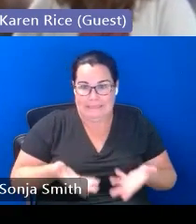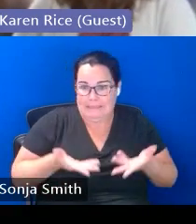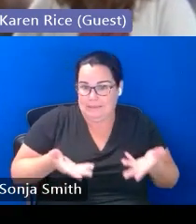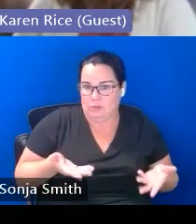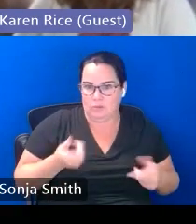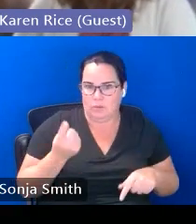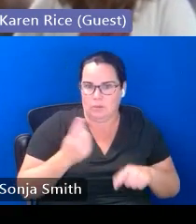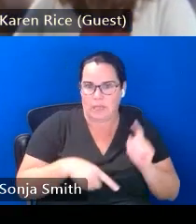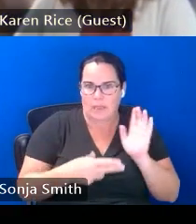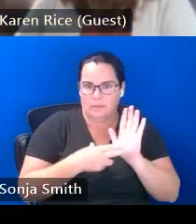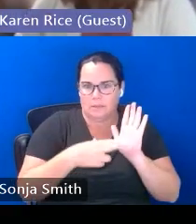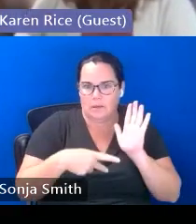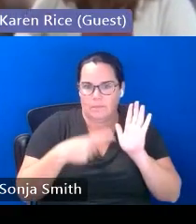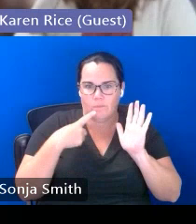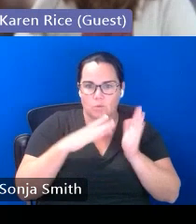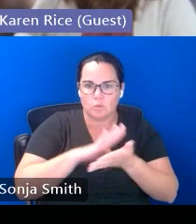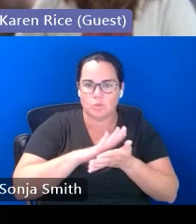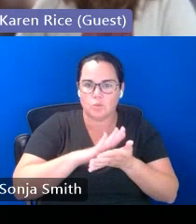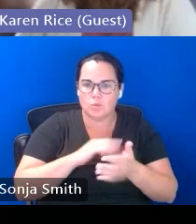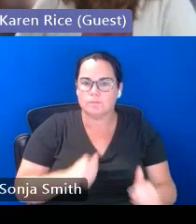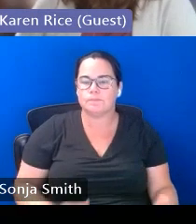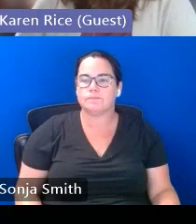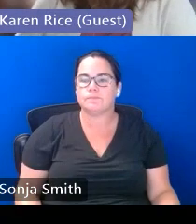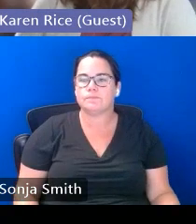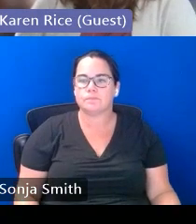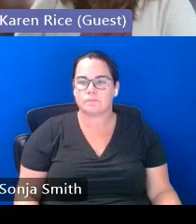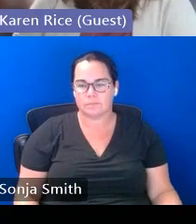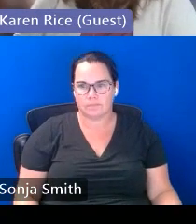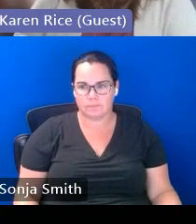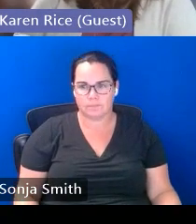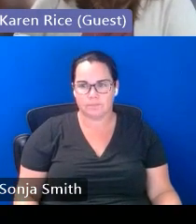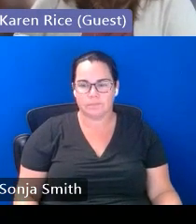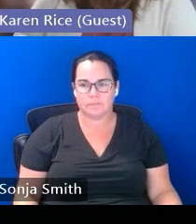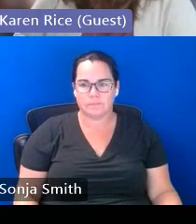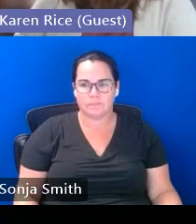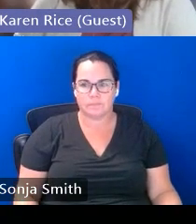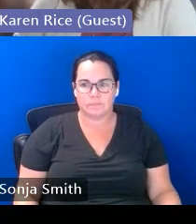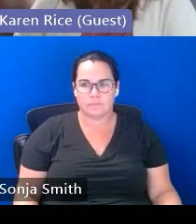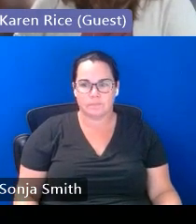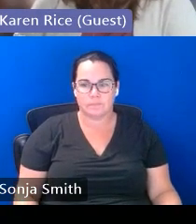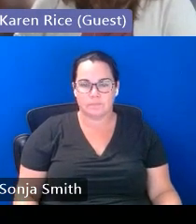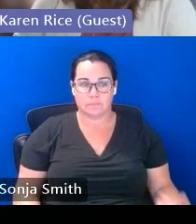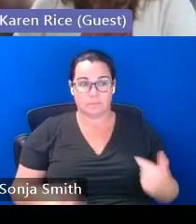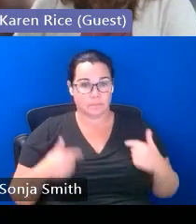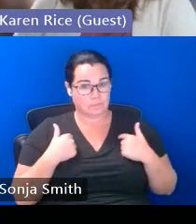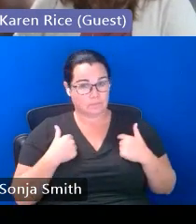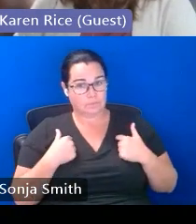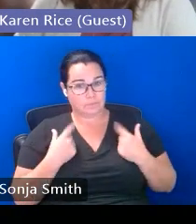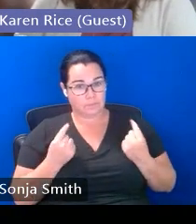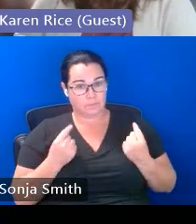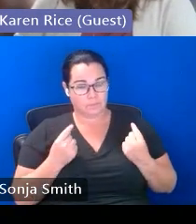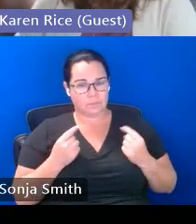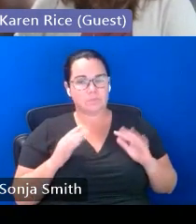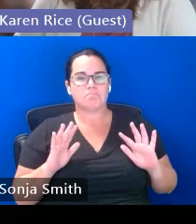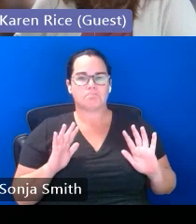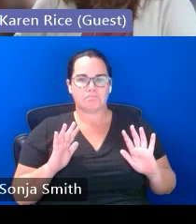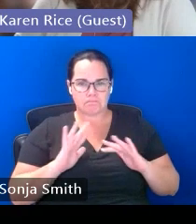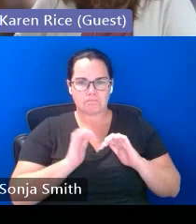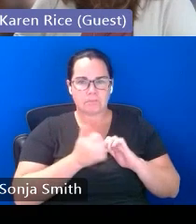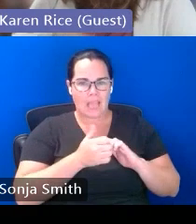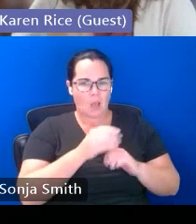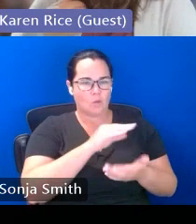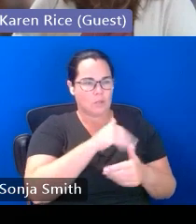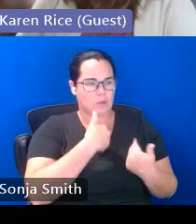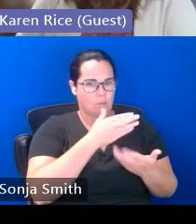enrolling them in school so we want to make sure that we're really thinking about getting those youth in school and how to